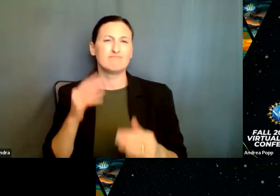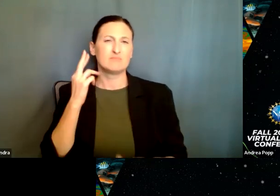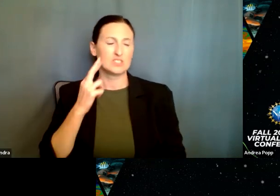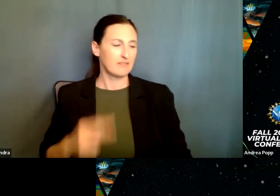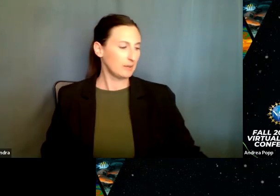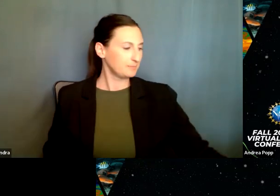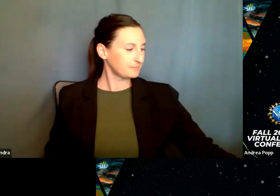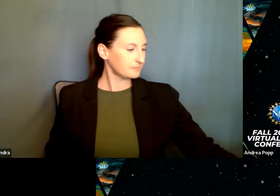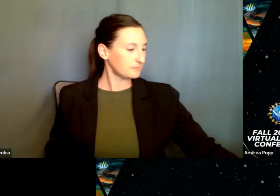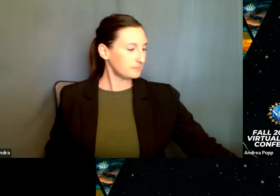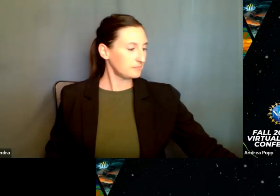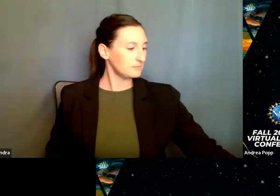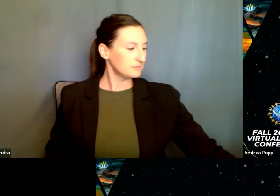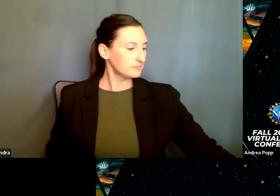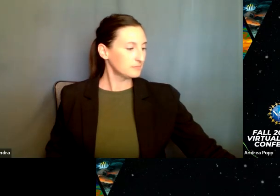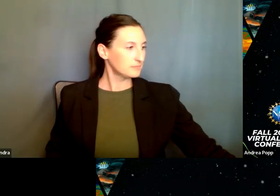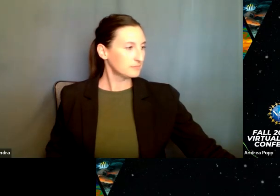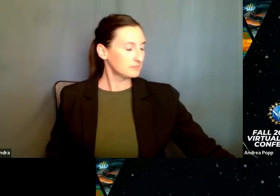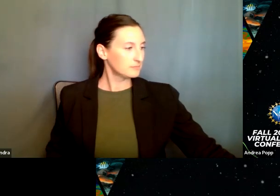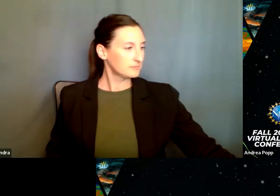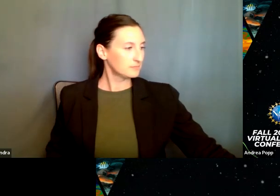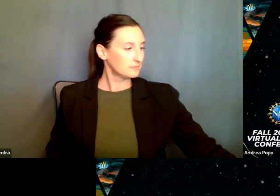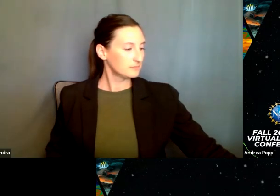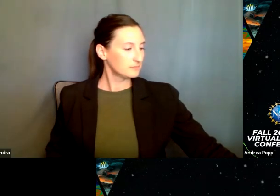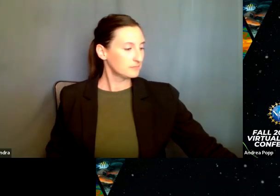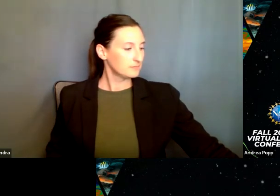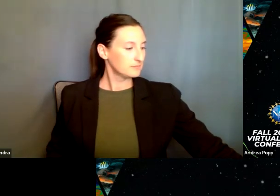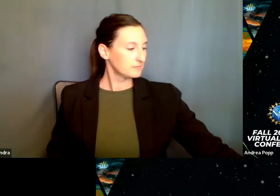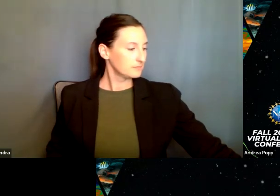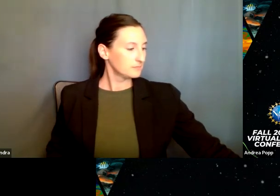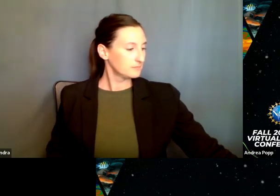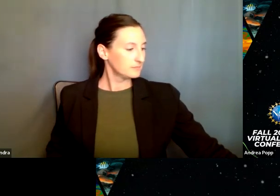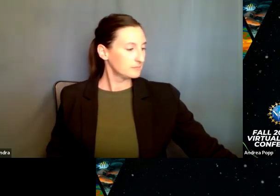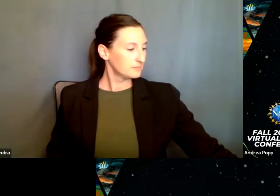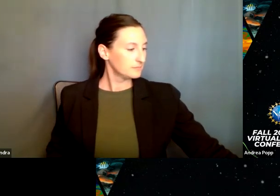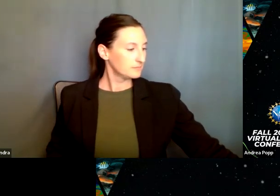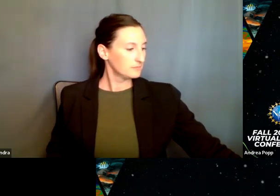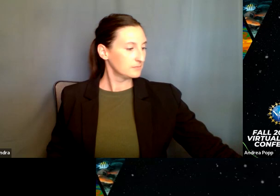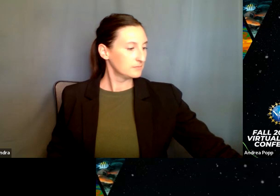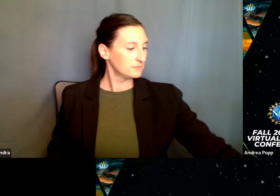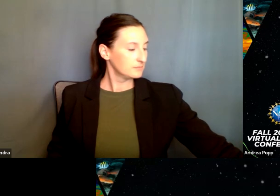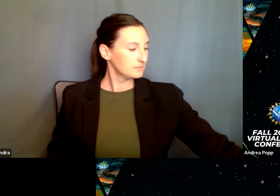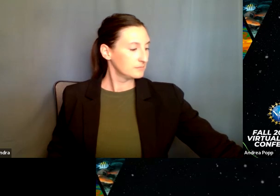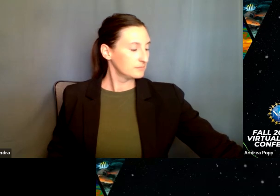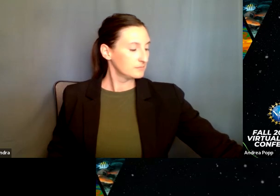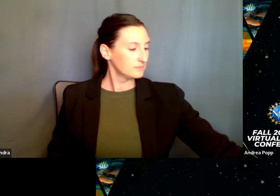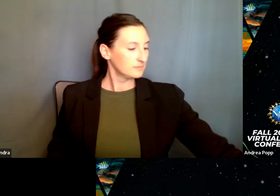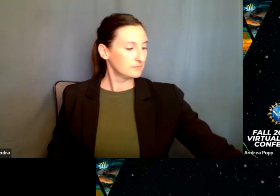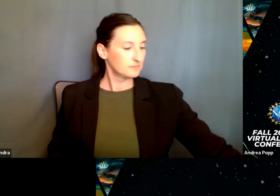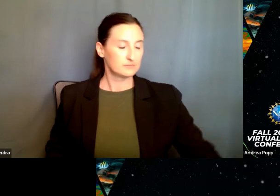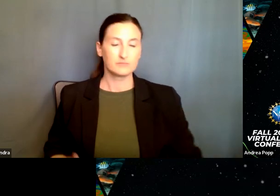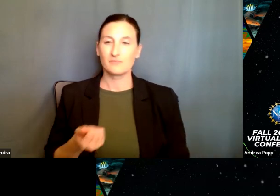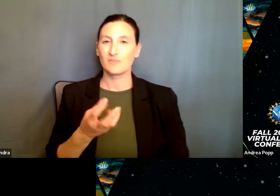All Including Canada. Great. Okay. Um, couple more questions. Um,